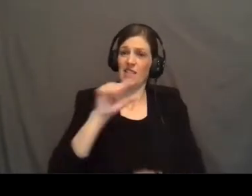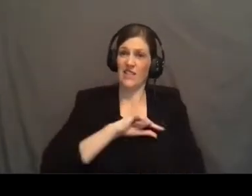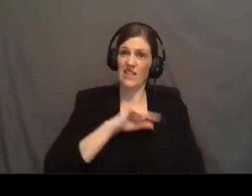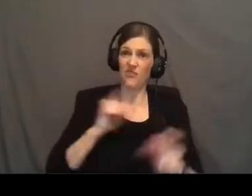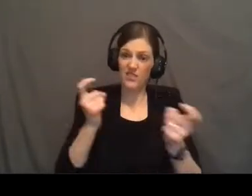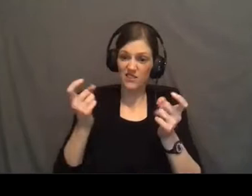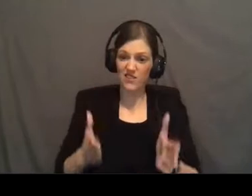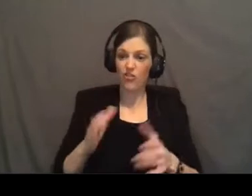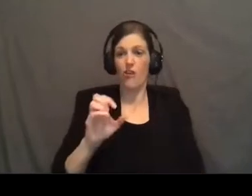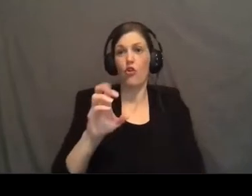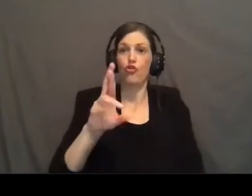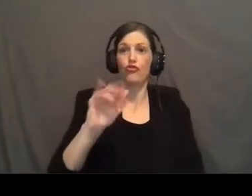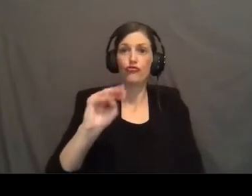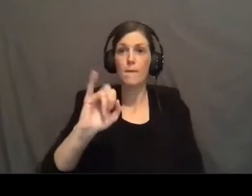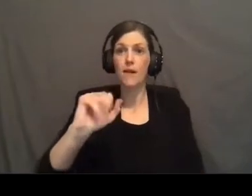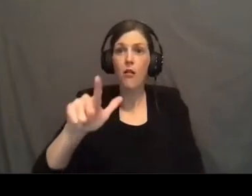a criminal